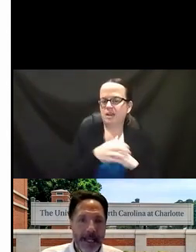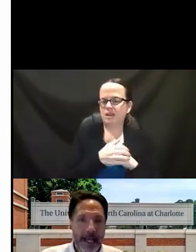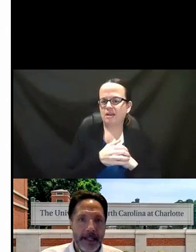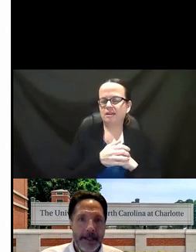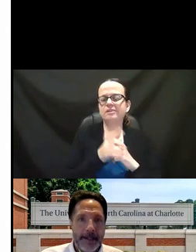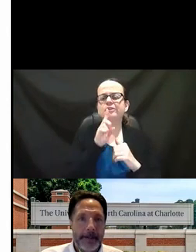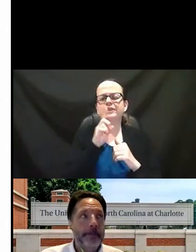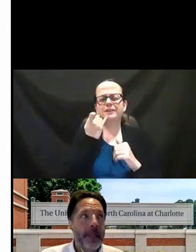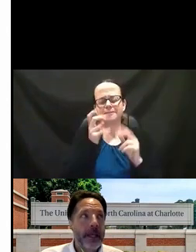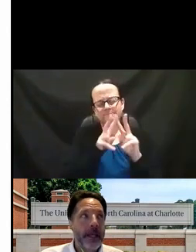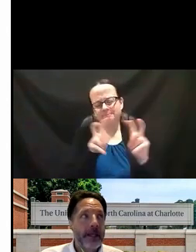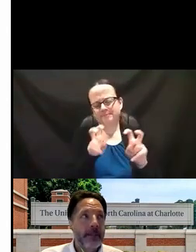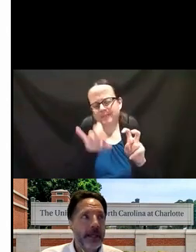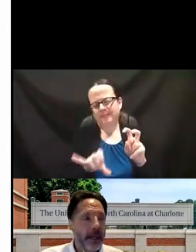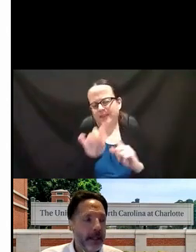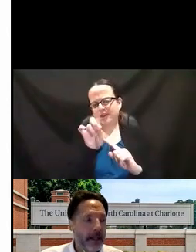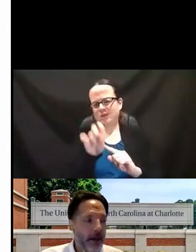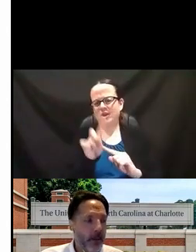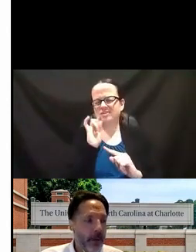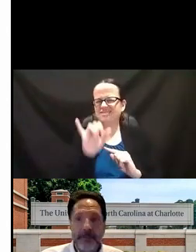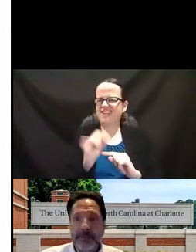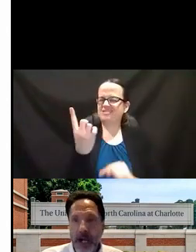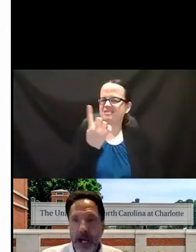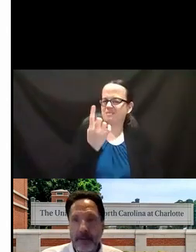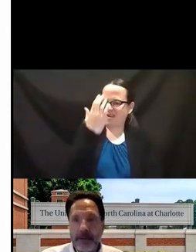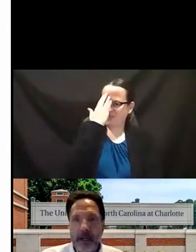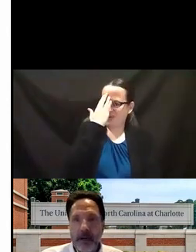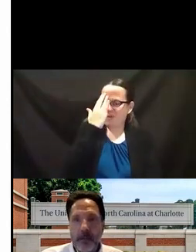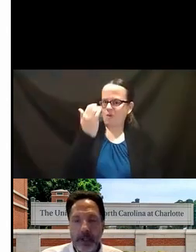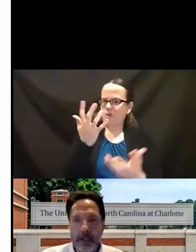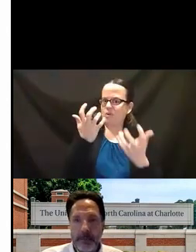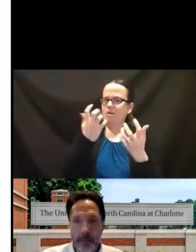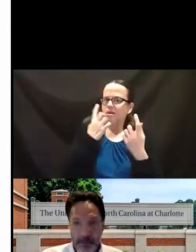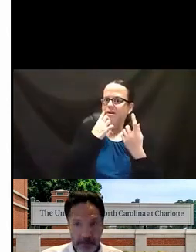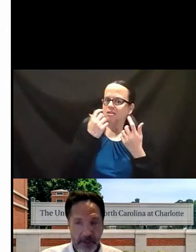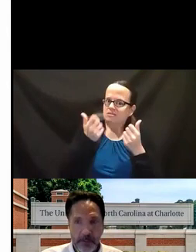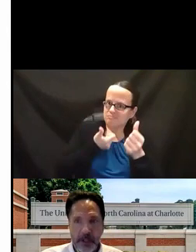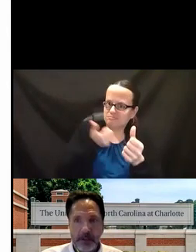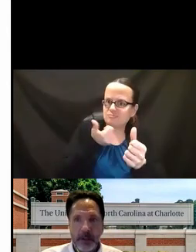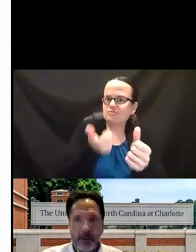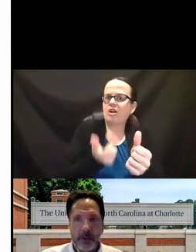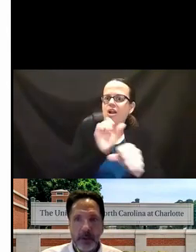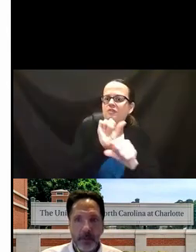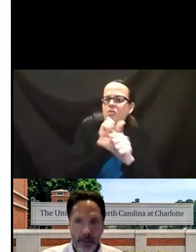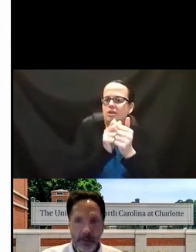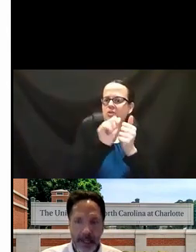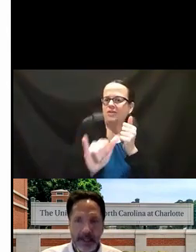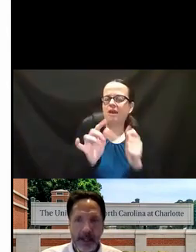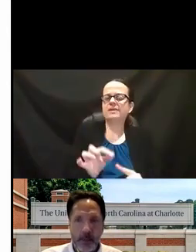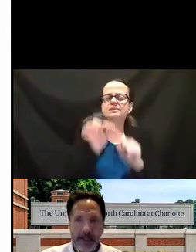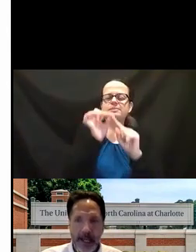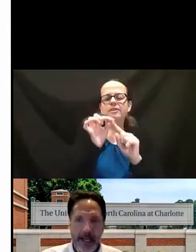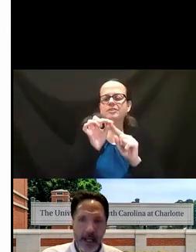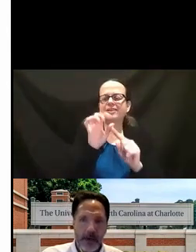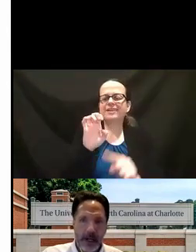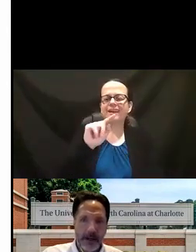looking at that, and it's something that I know we have strived working, especially when we were working with